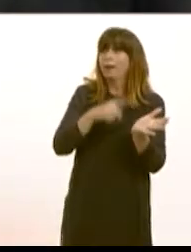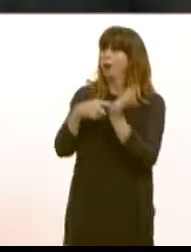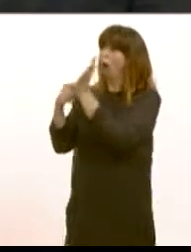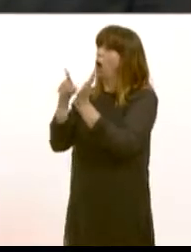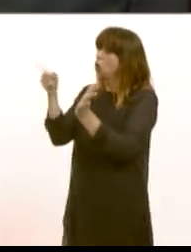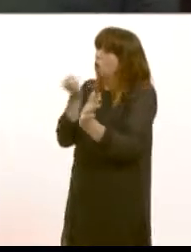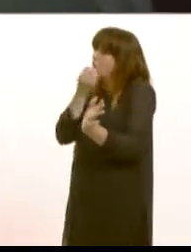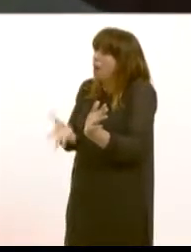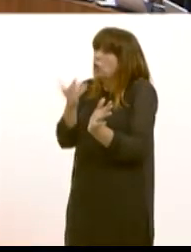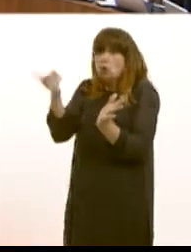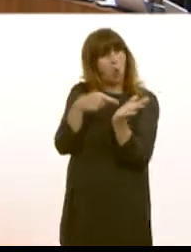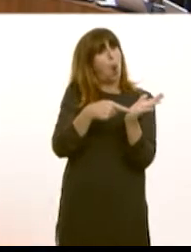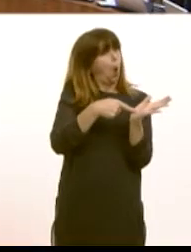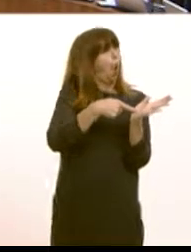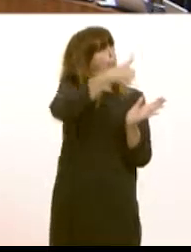and you've kindly taken on board.